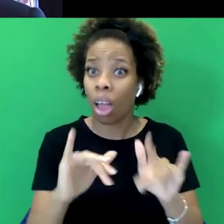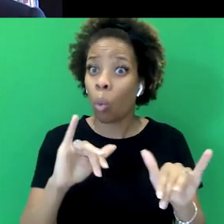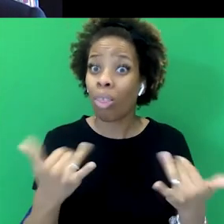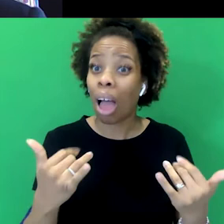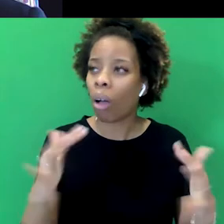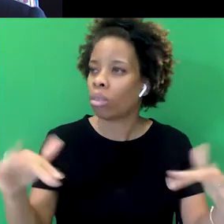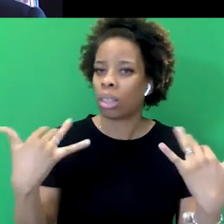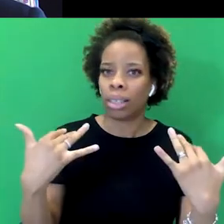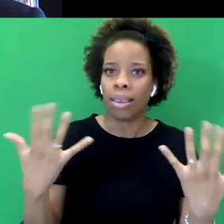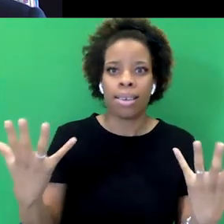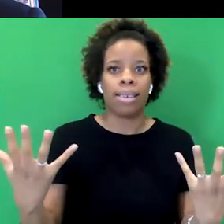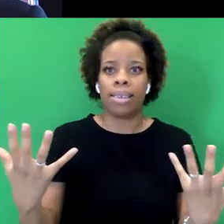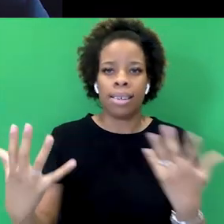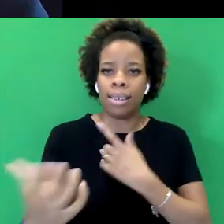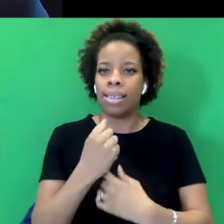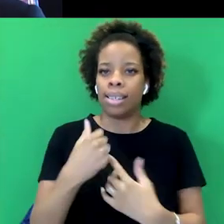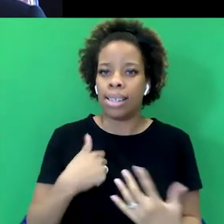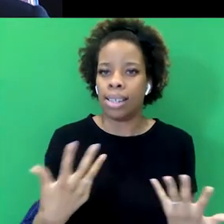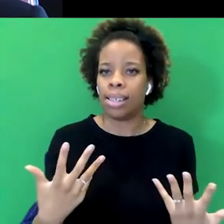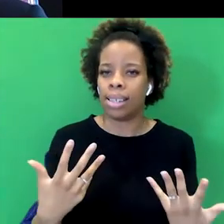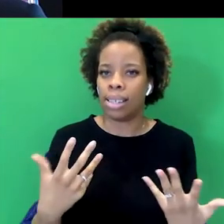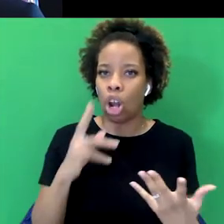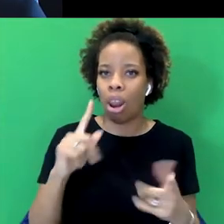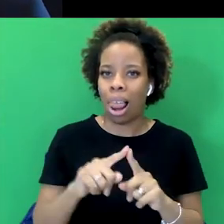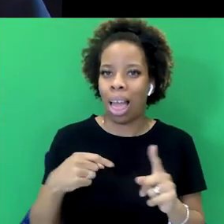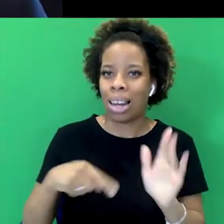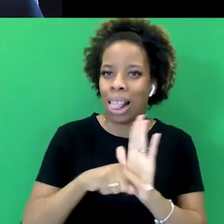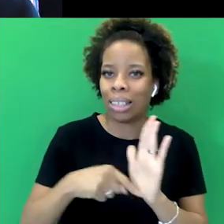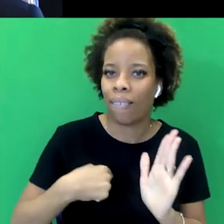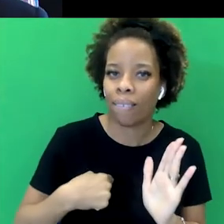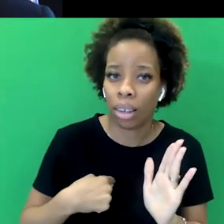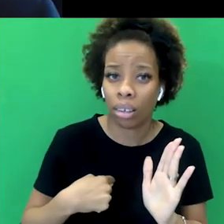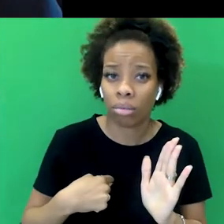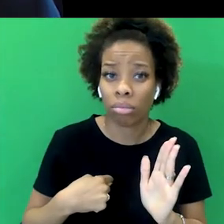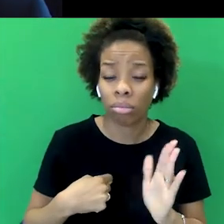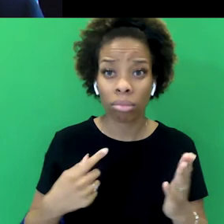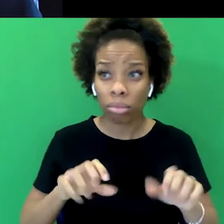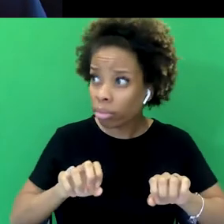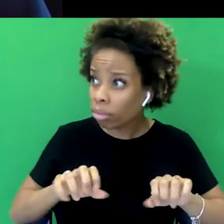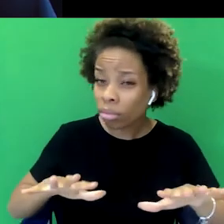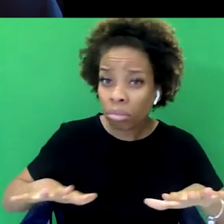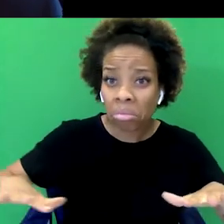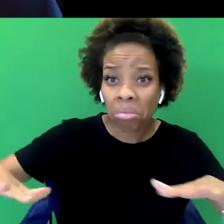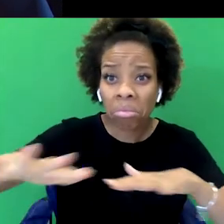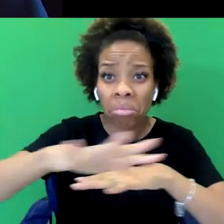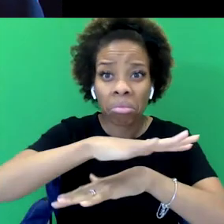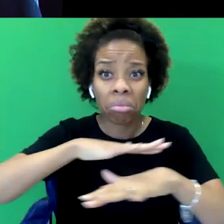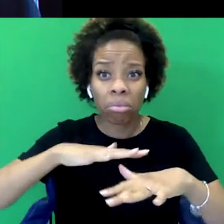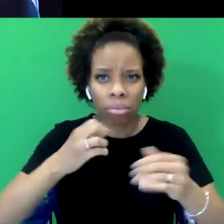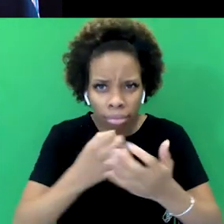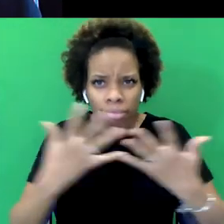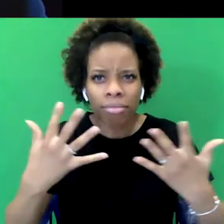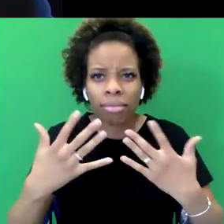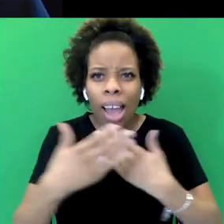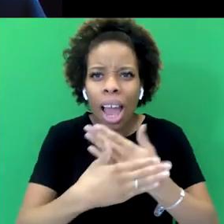in the trap yourself. It's a very effective strategy. mean, basically, there's brown people everywhere now. It's true. They tend to be Asian, but they're everywhere.